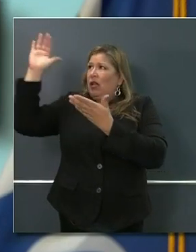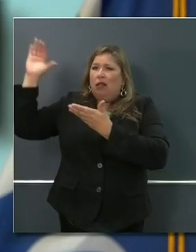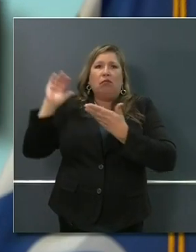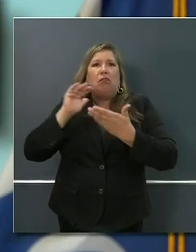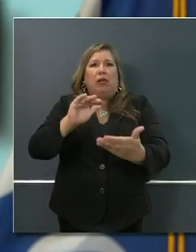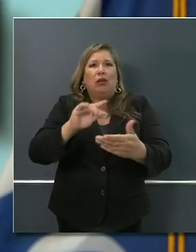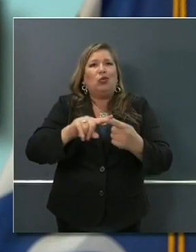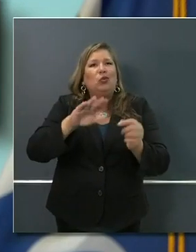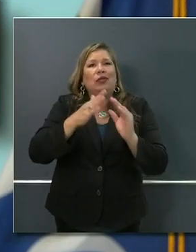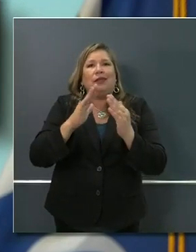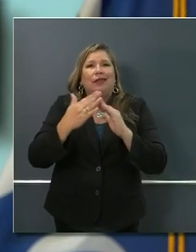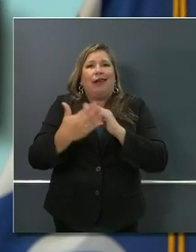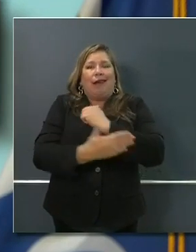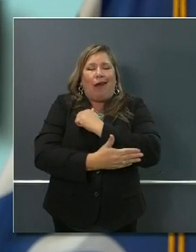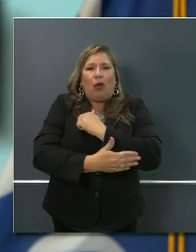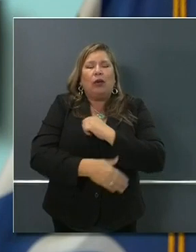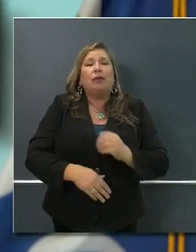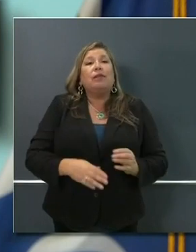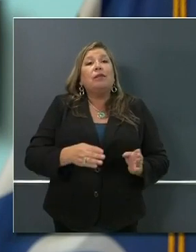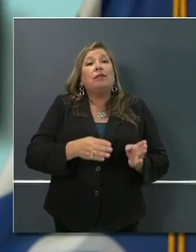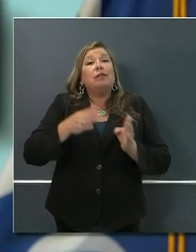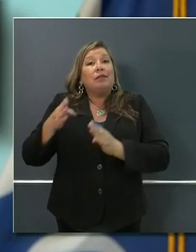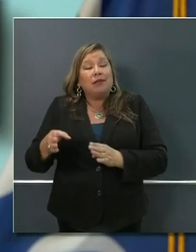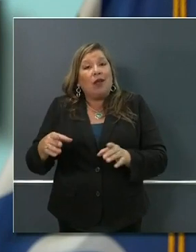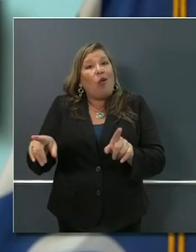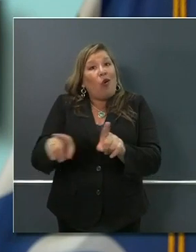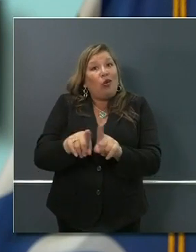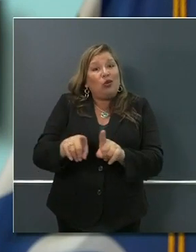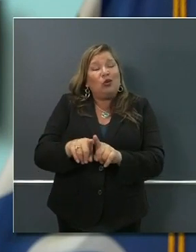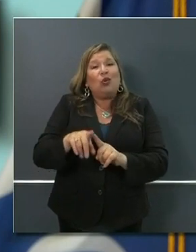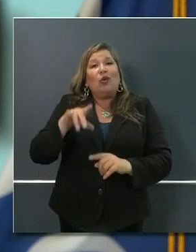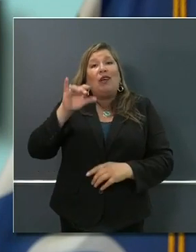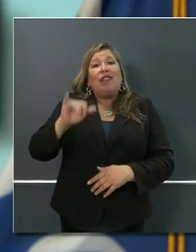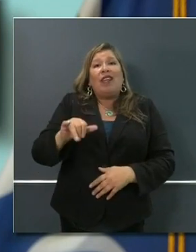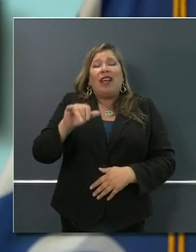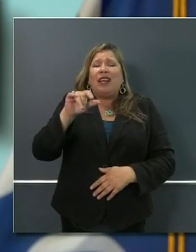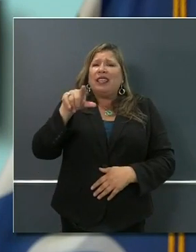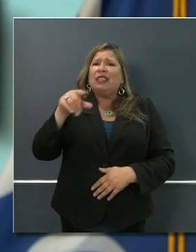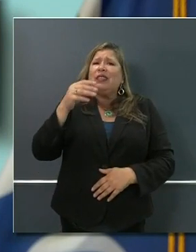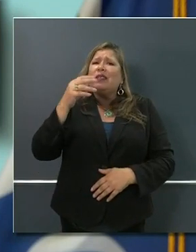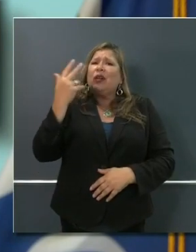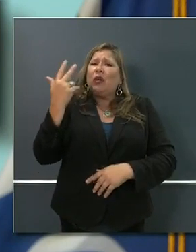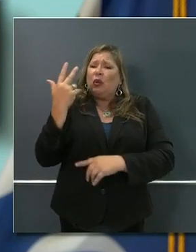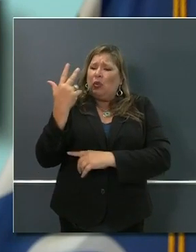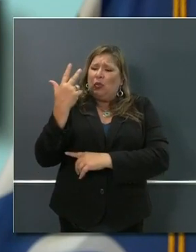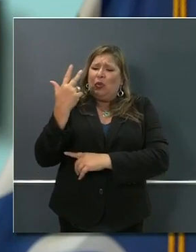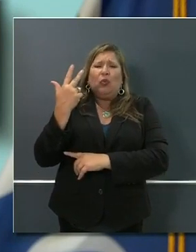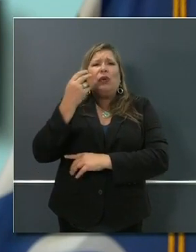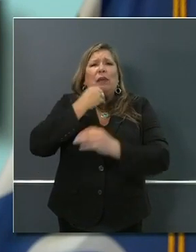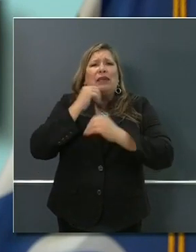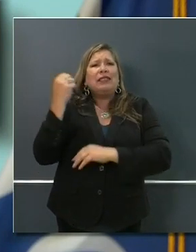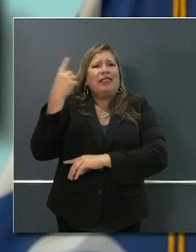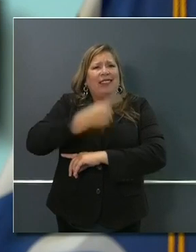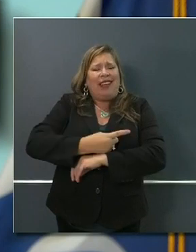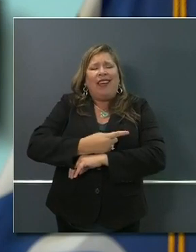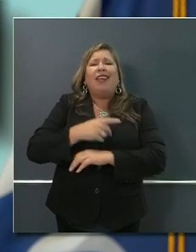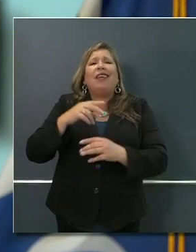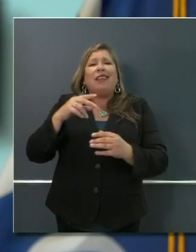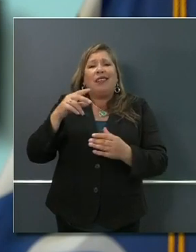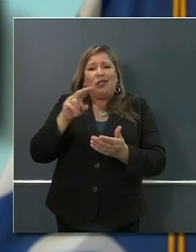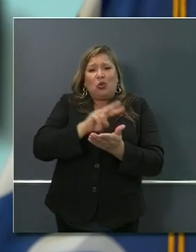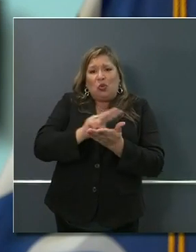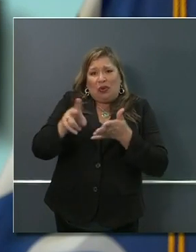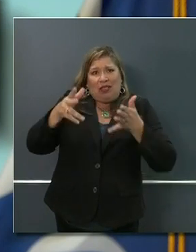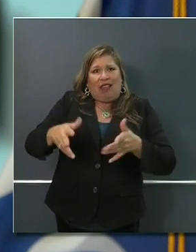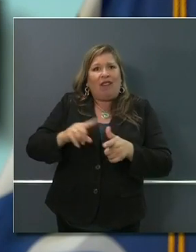today that your three meals a day program has less than two weeks to launch before federal funding runs out. So what's going on with that? What's the